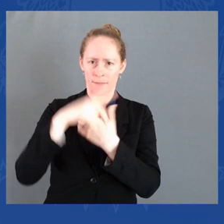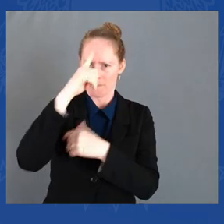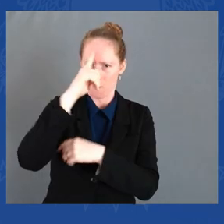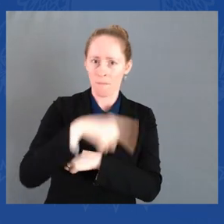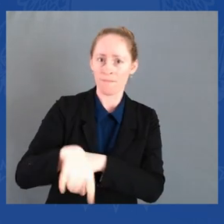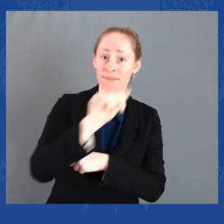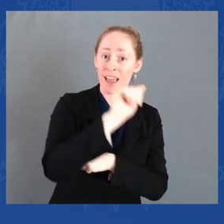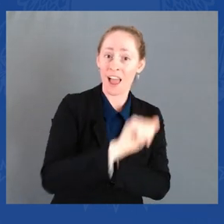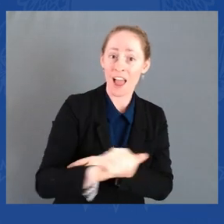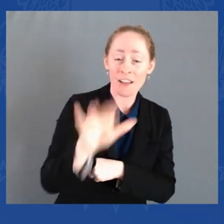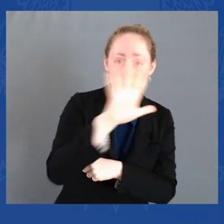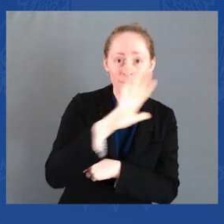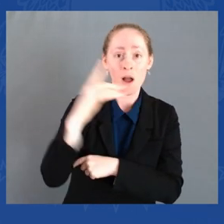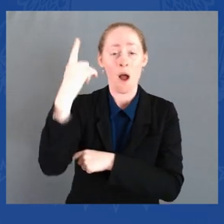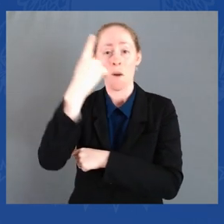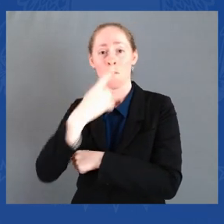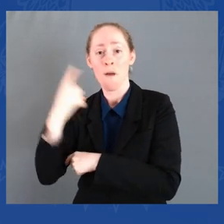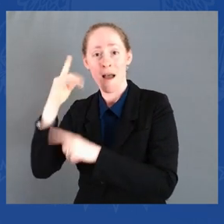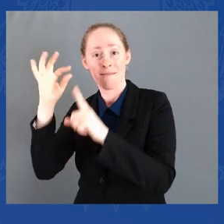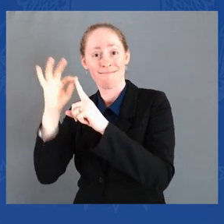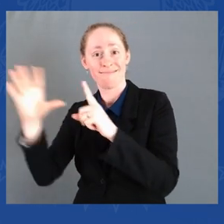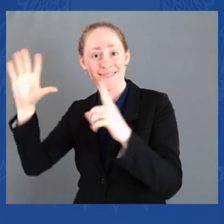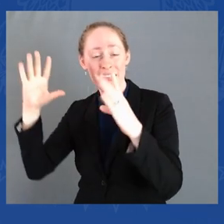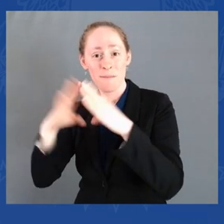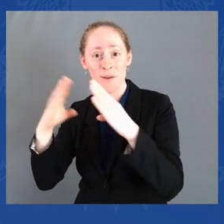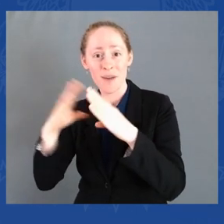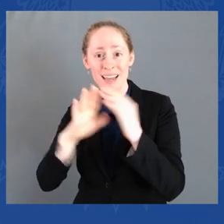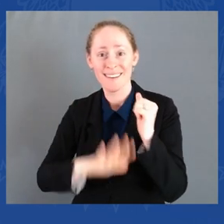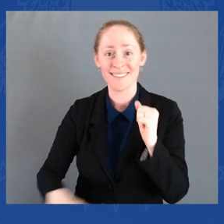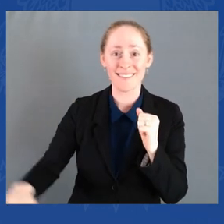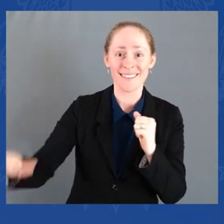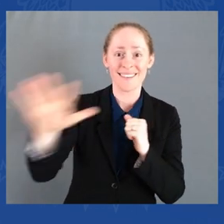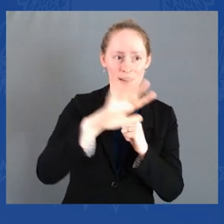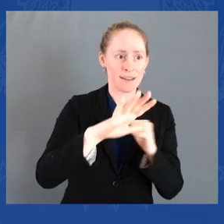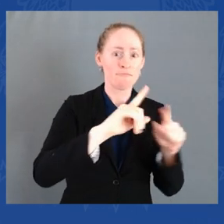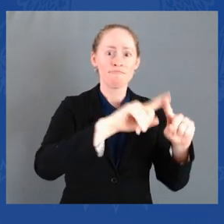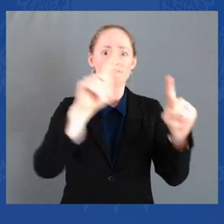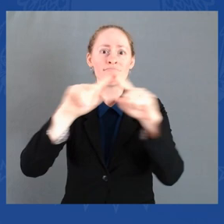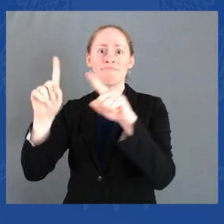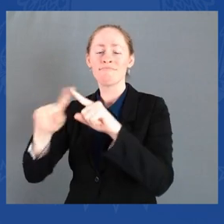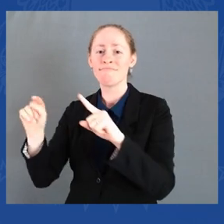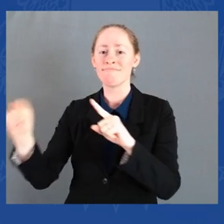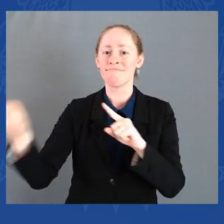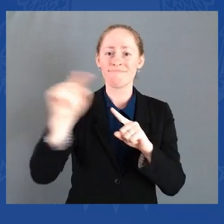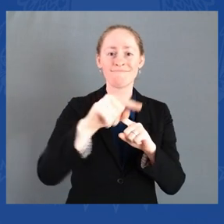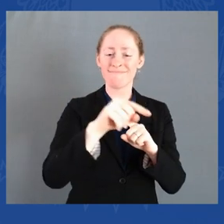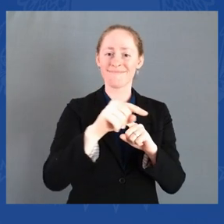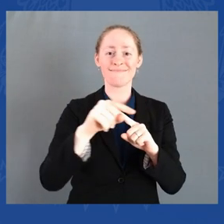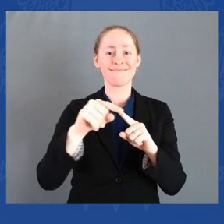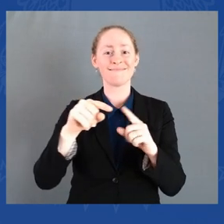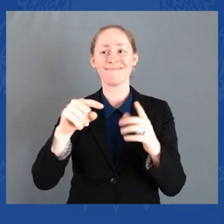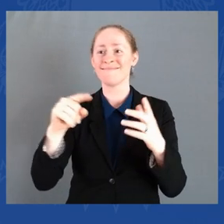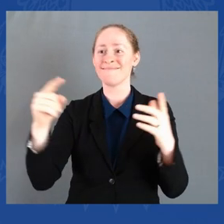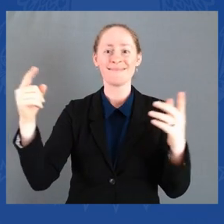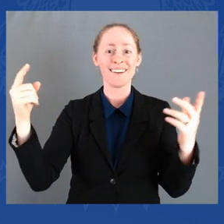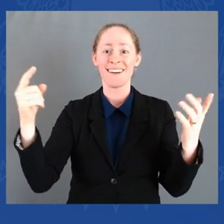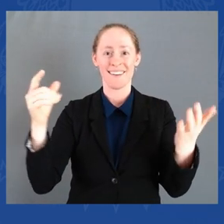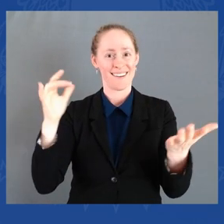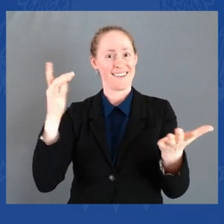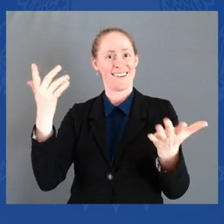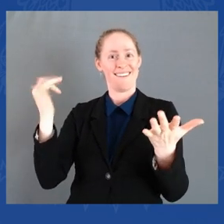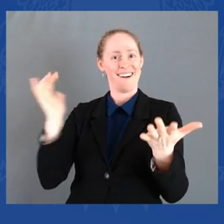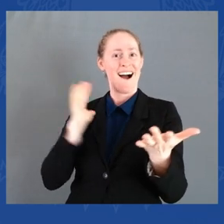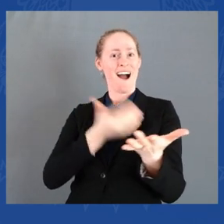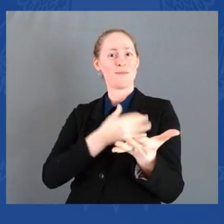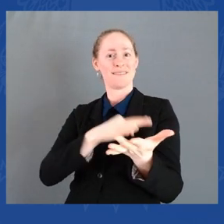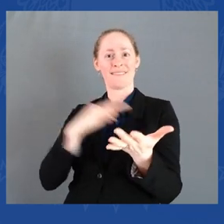along with members of the community across the administration at every level. Also joining are mayors and local leaders, the leaders of